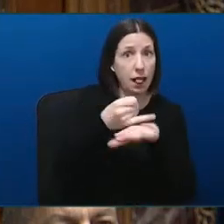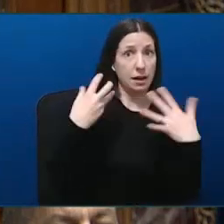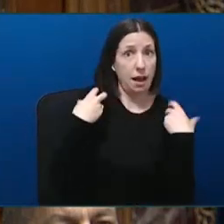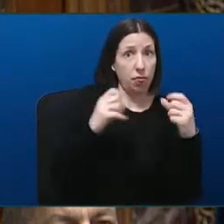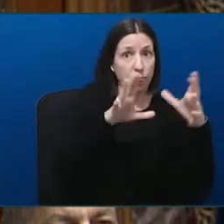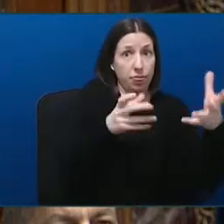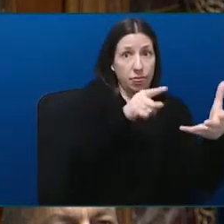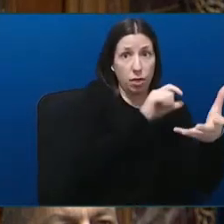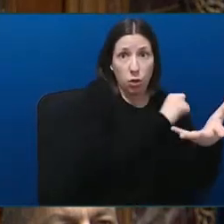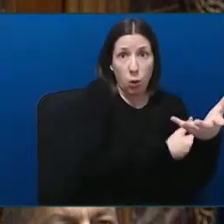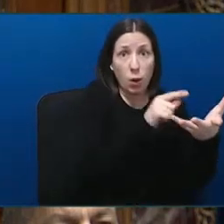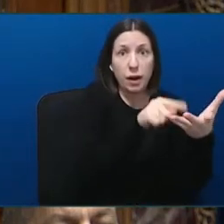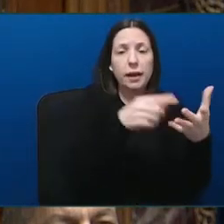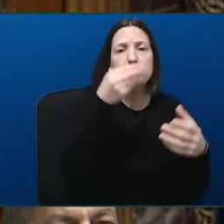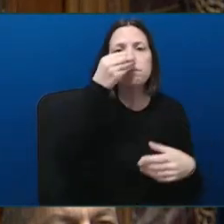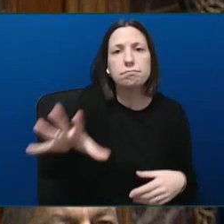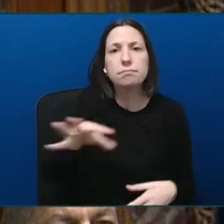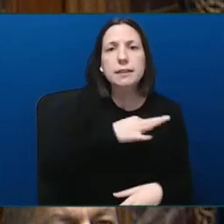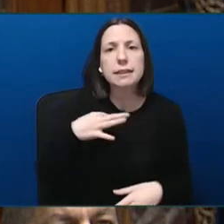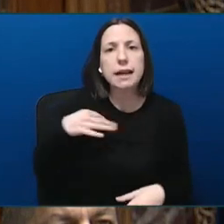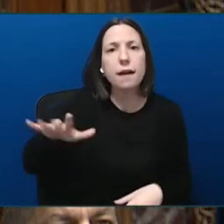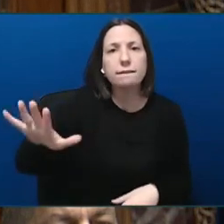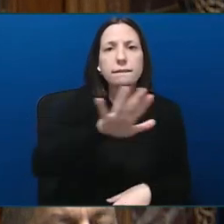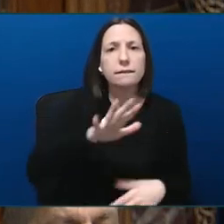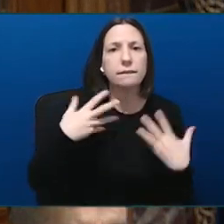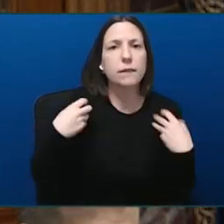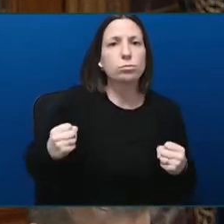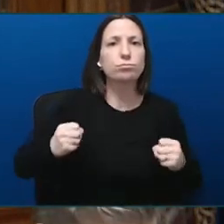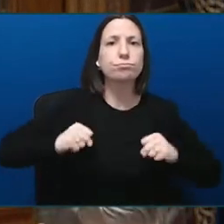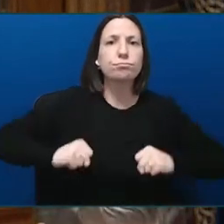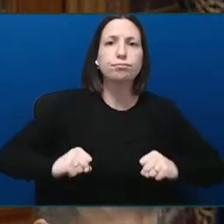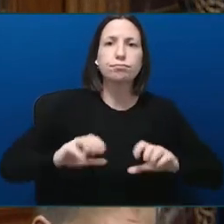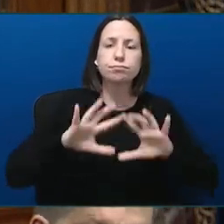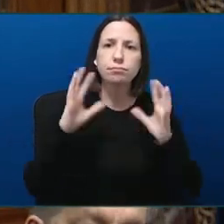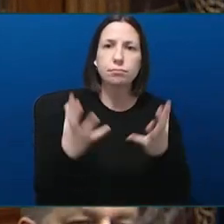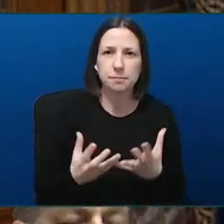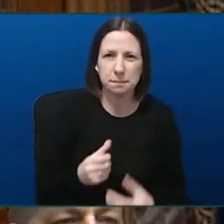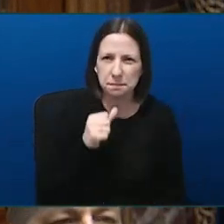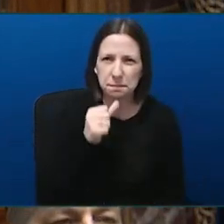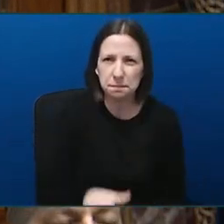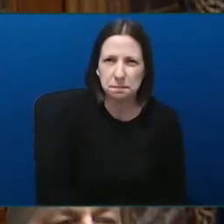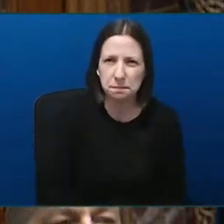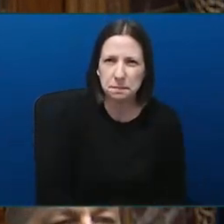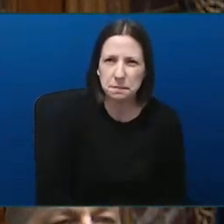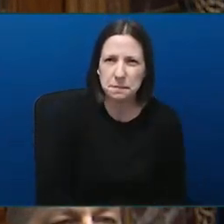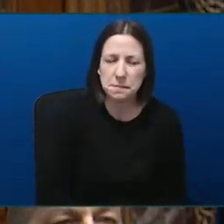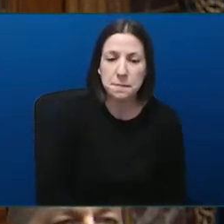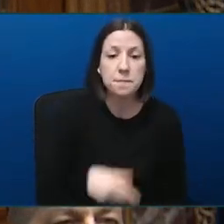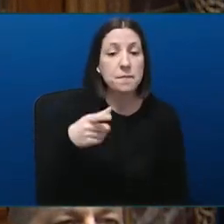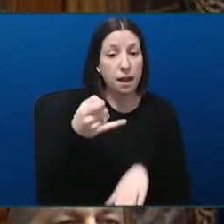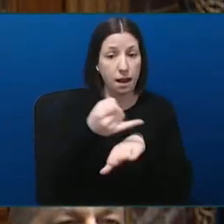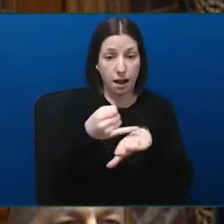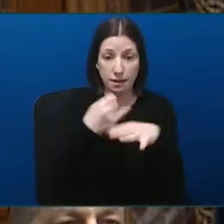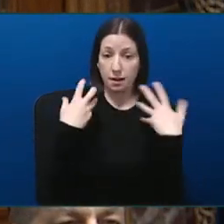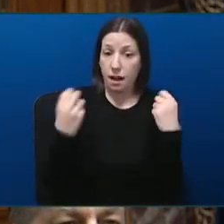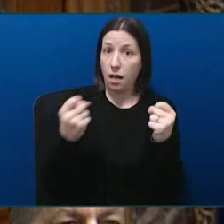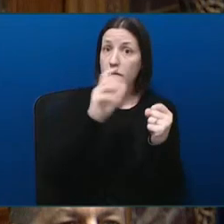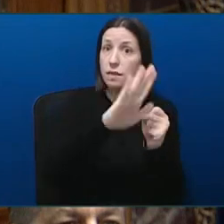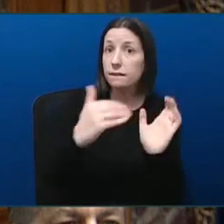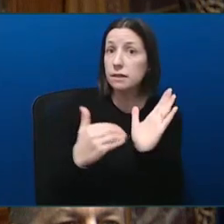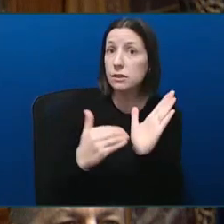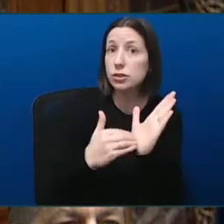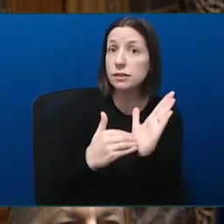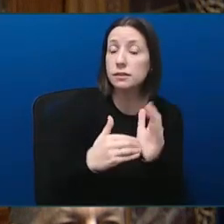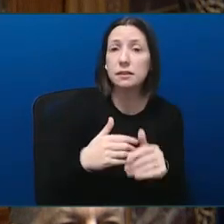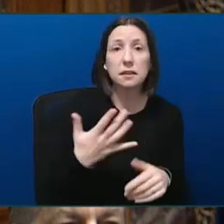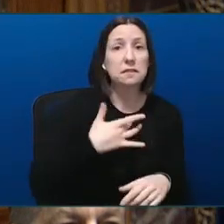And the 2022 Doctors of BC report found that Island Health physicians have the lowest satisfaction with their health authority in the